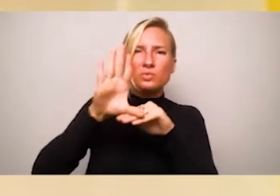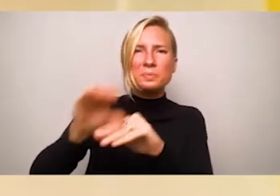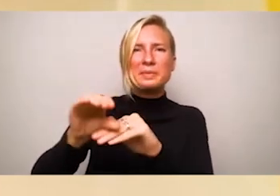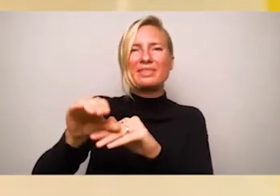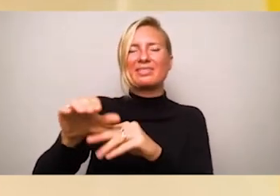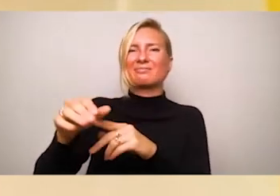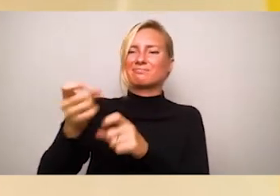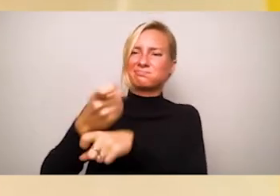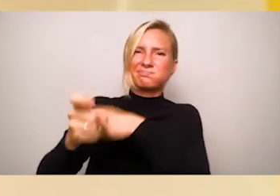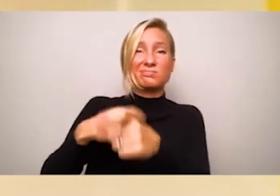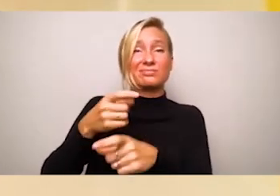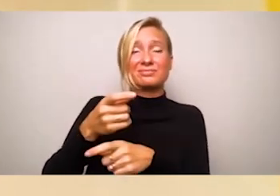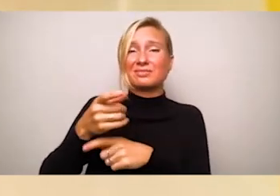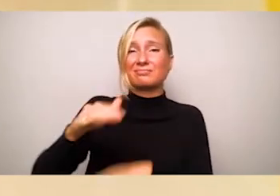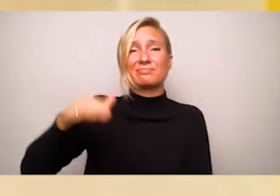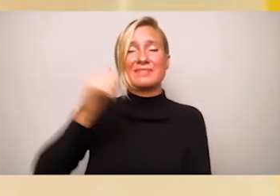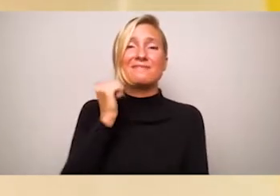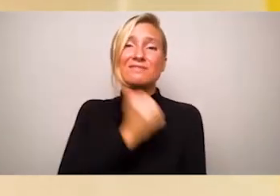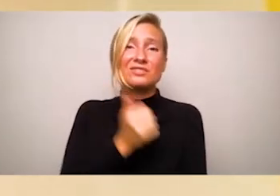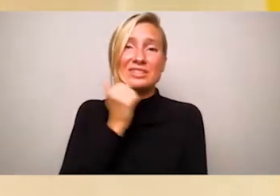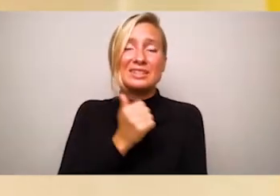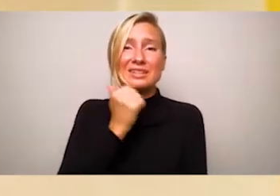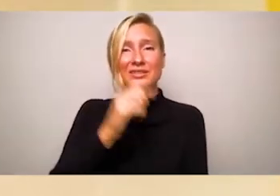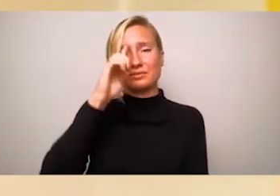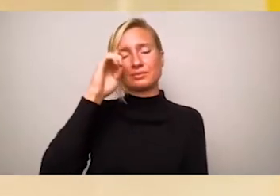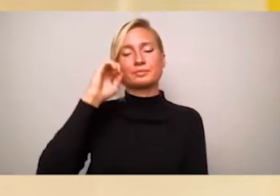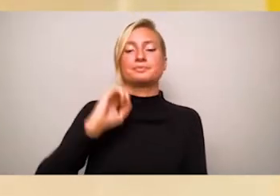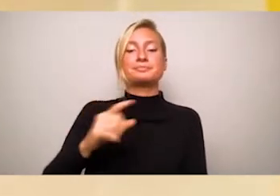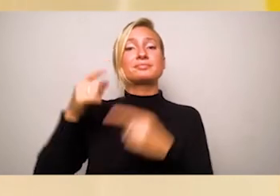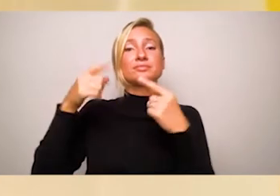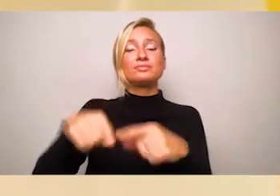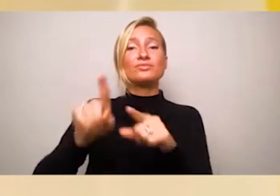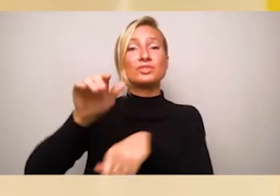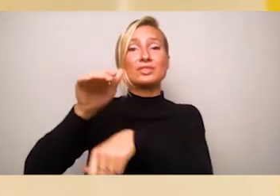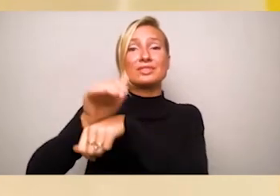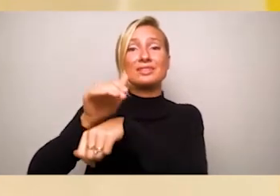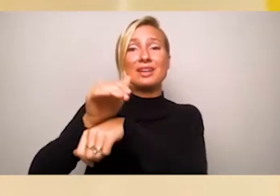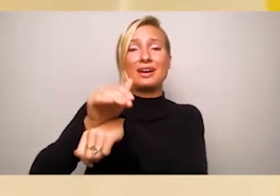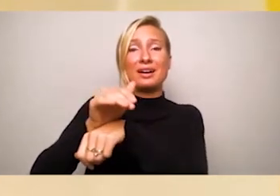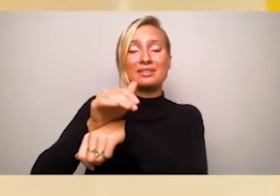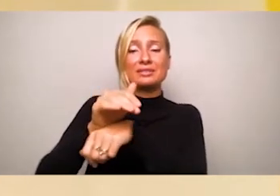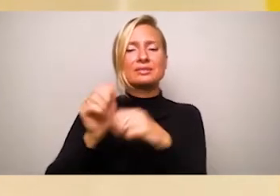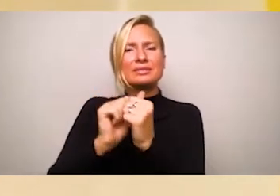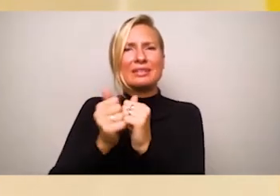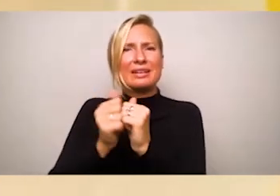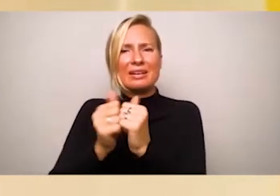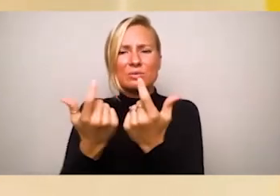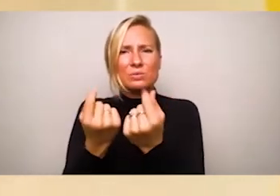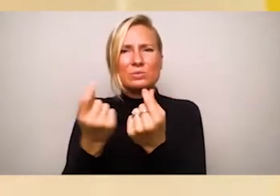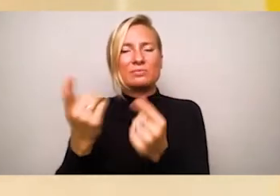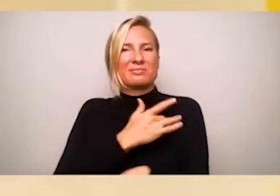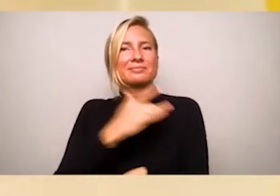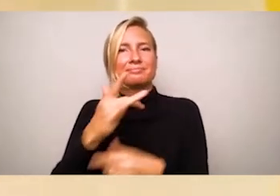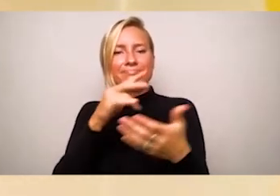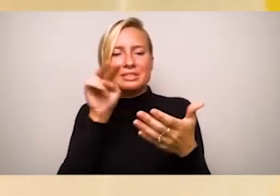He found comfort only at night in the candlelit company of his brother's banned books, hidden under the floorboards.